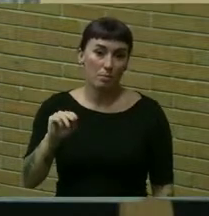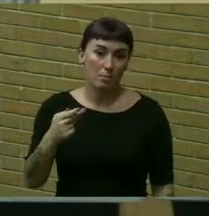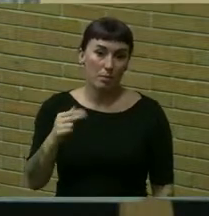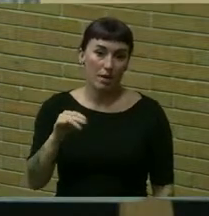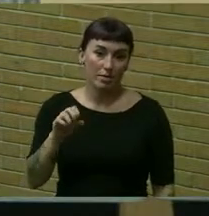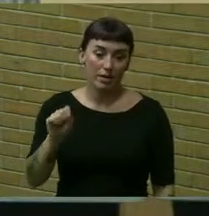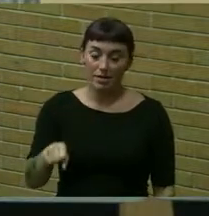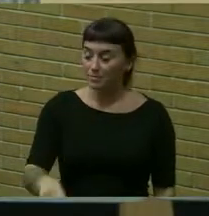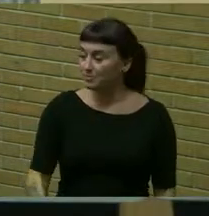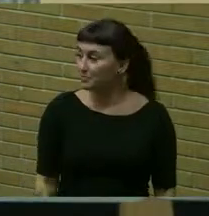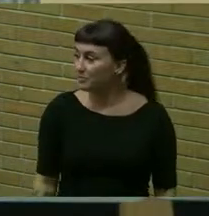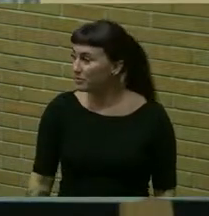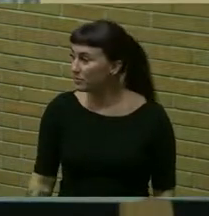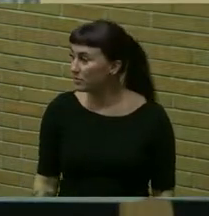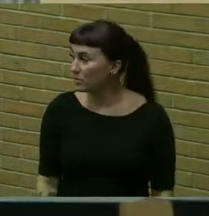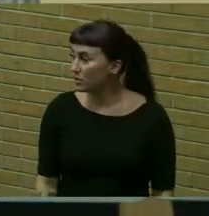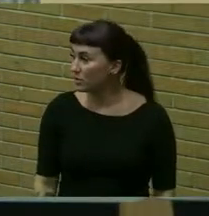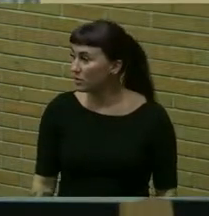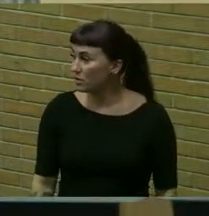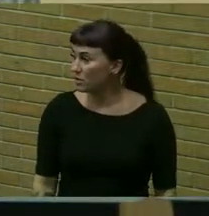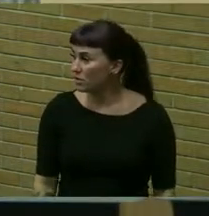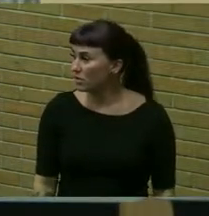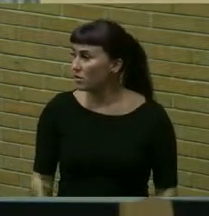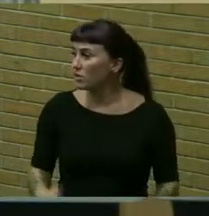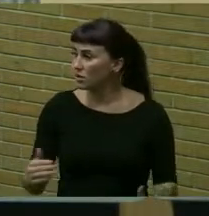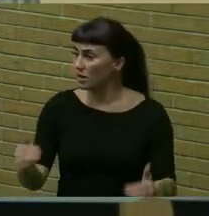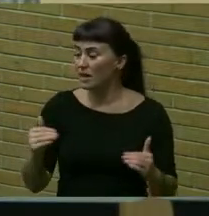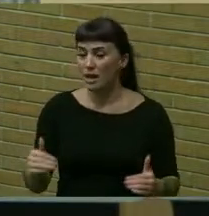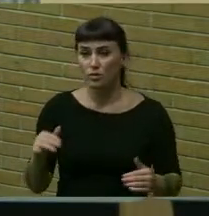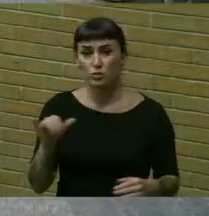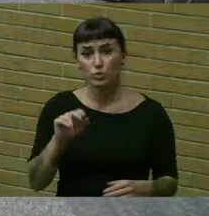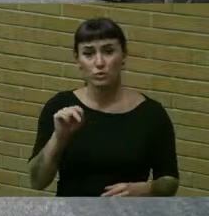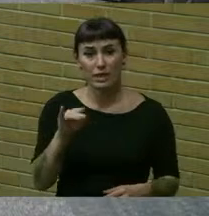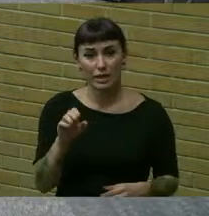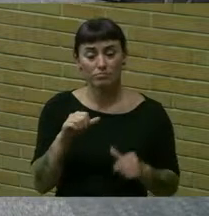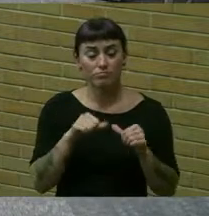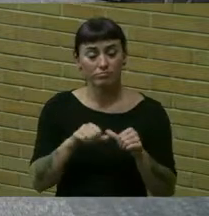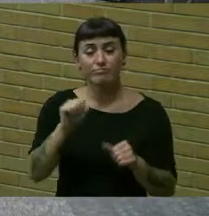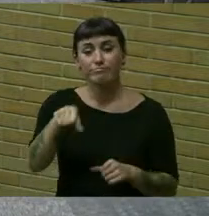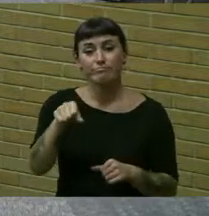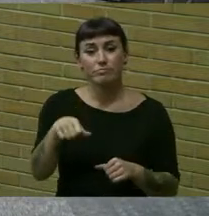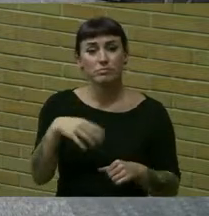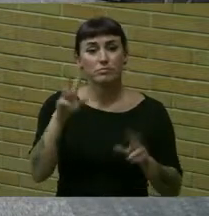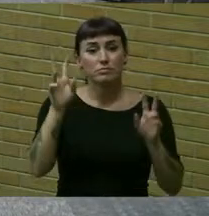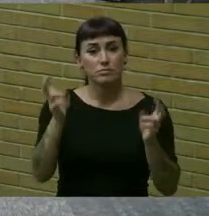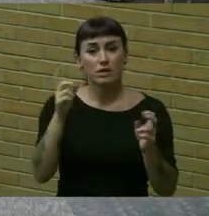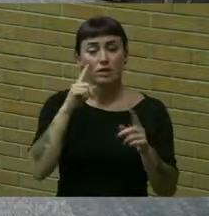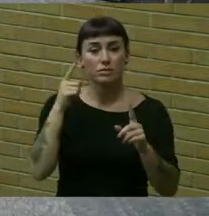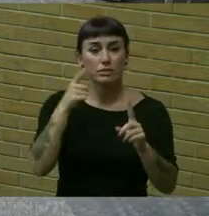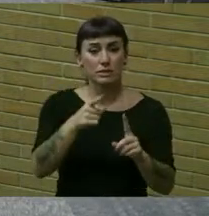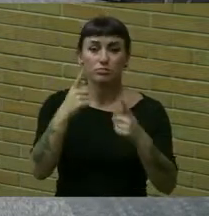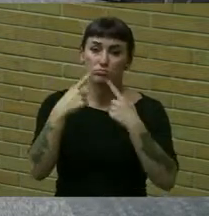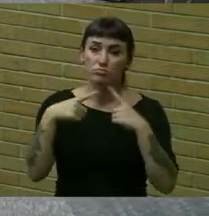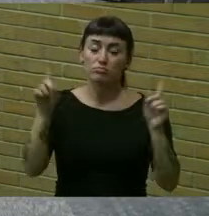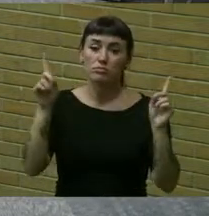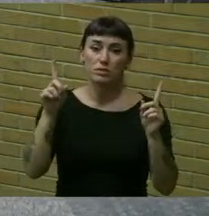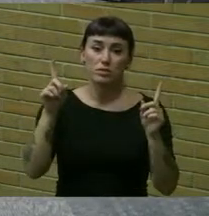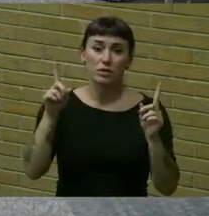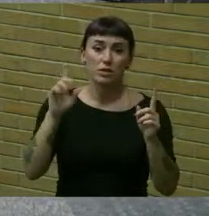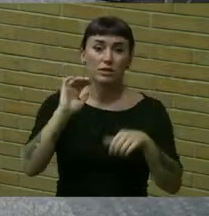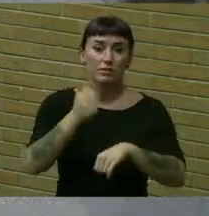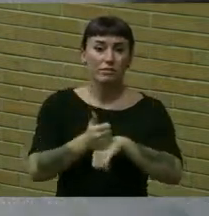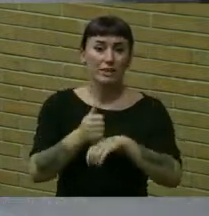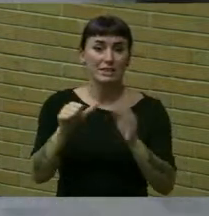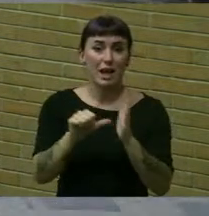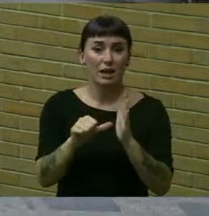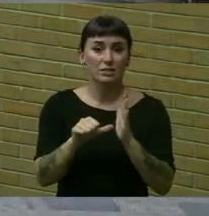malin aye uh why don't you do the next one too uh nate yep the next matter seeks to declare certain fixed assets